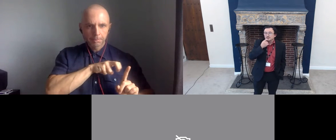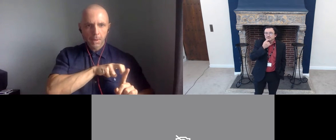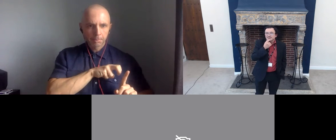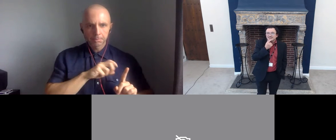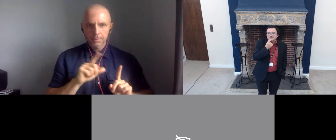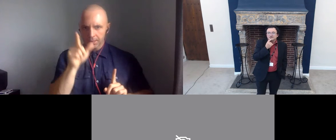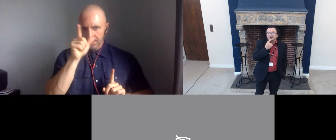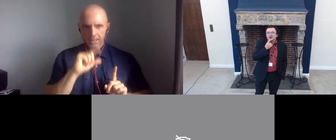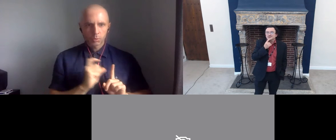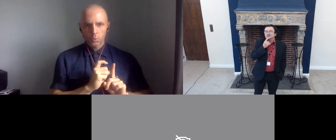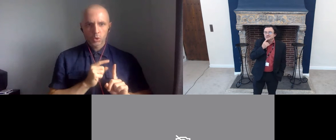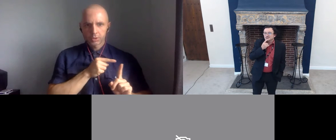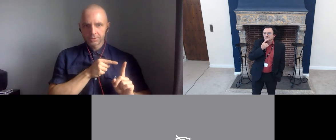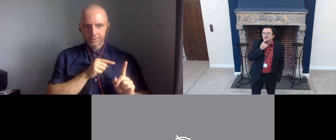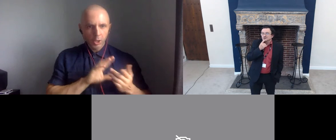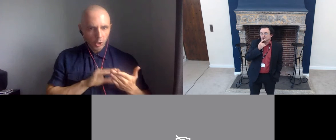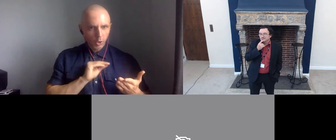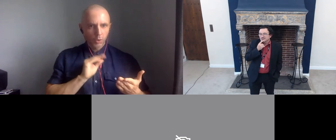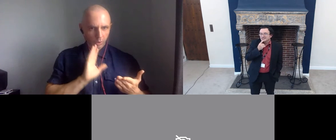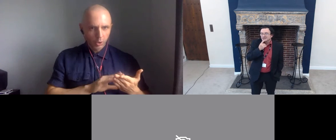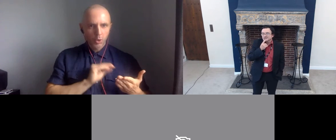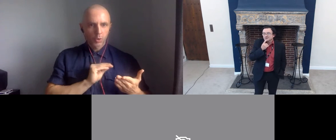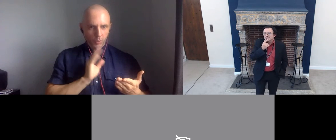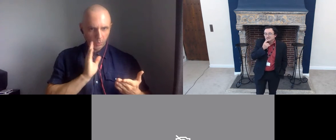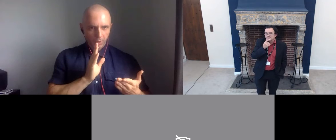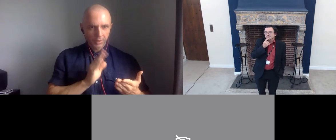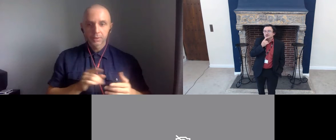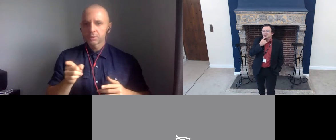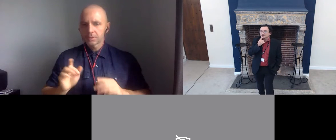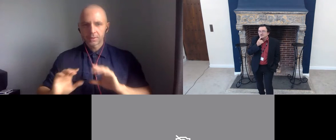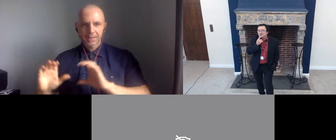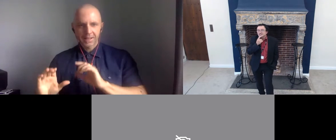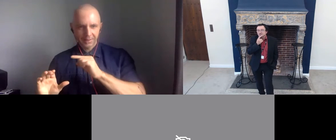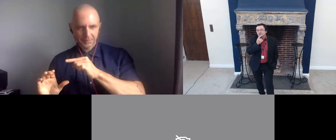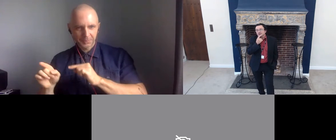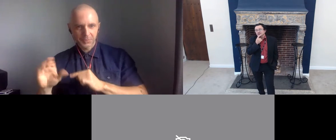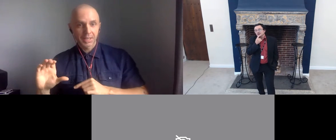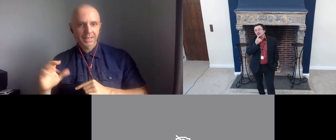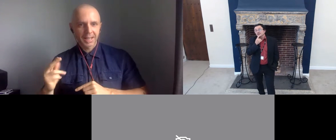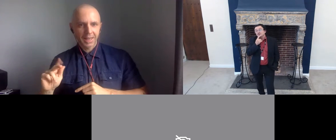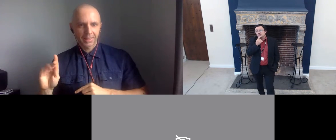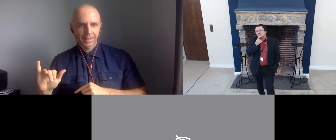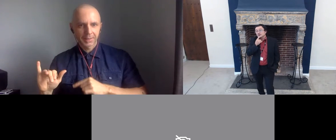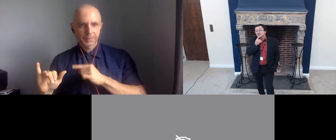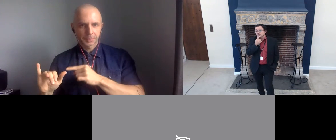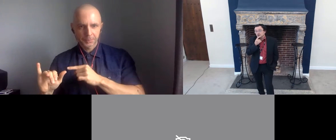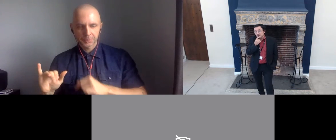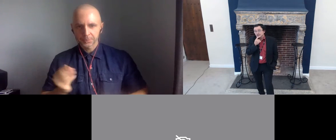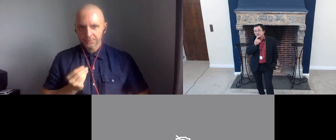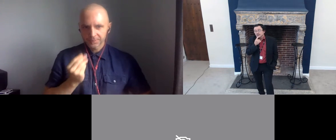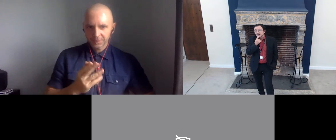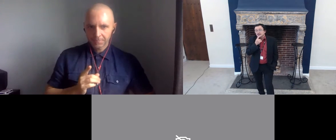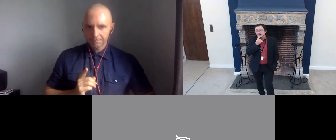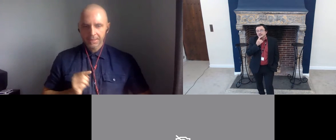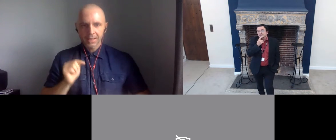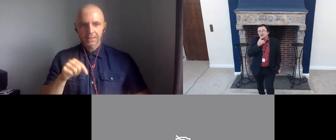So Kathy, if you are interested in Google, there is a recipe book from the medieval period called The Form of Curry.